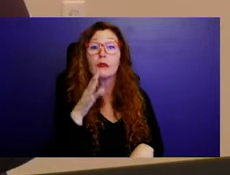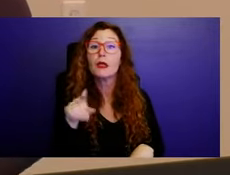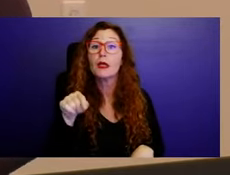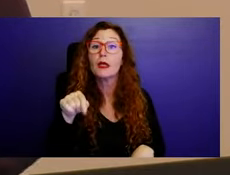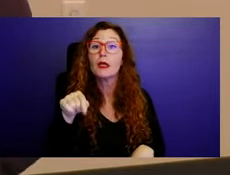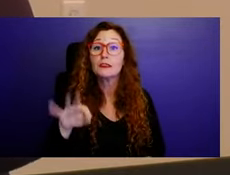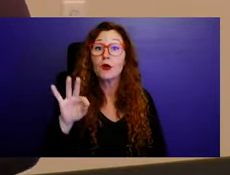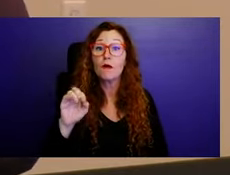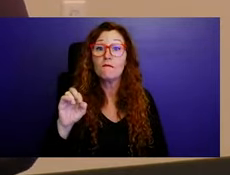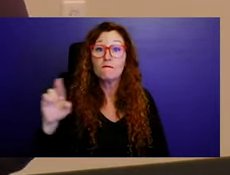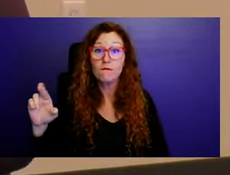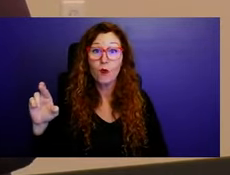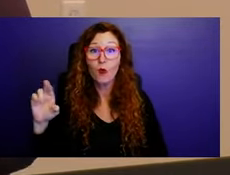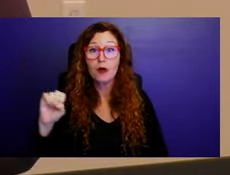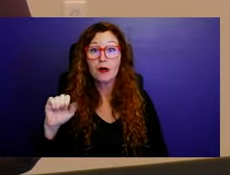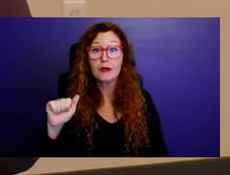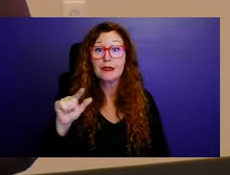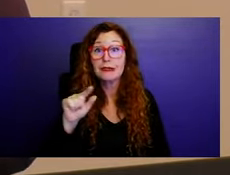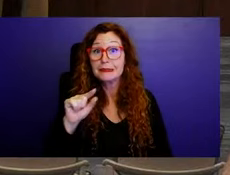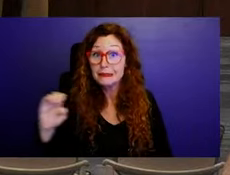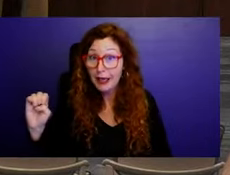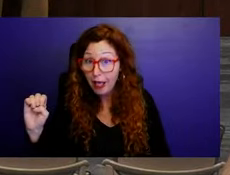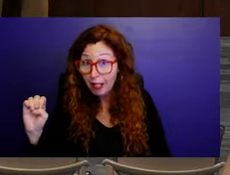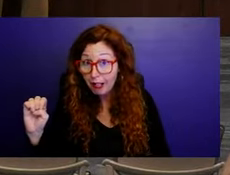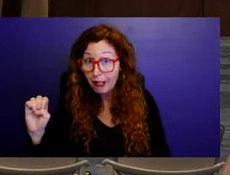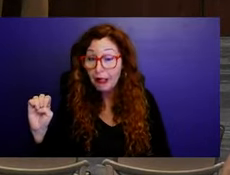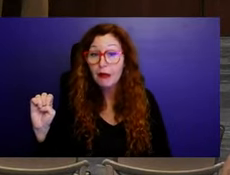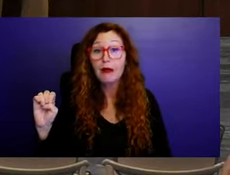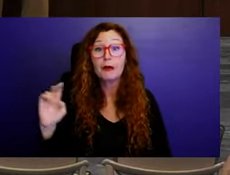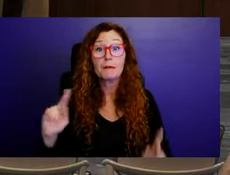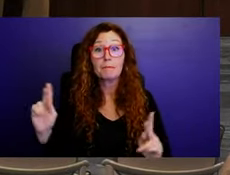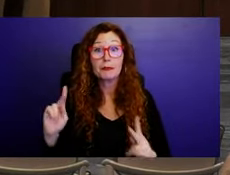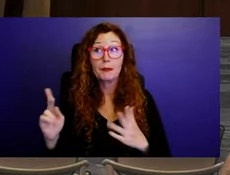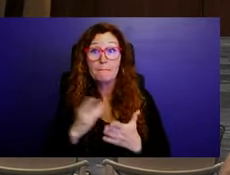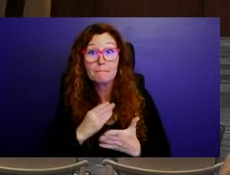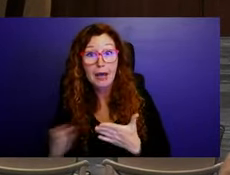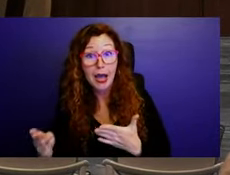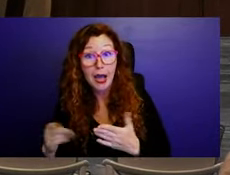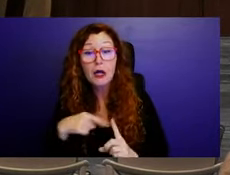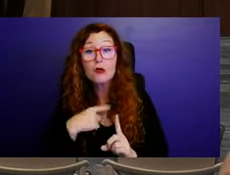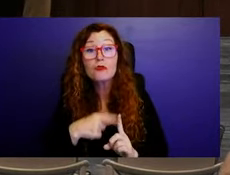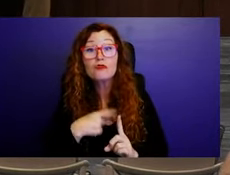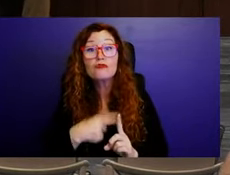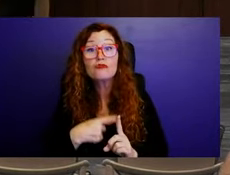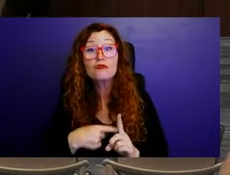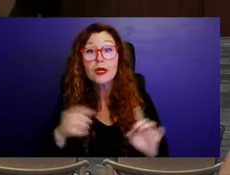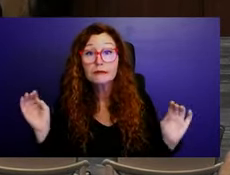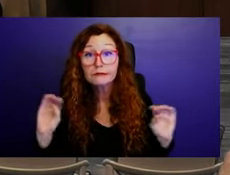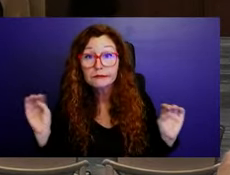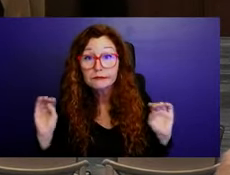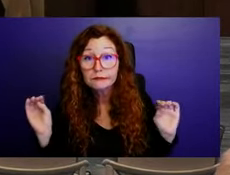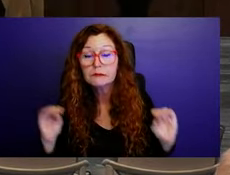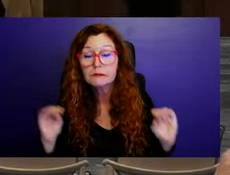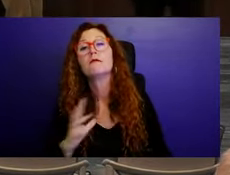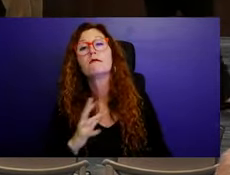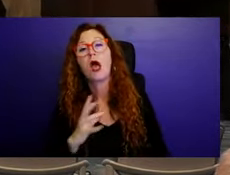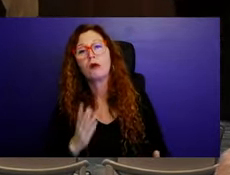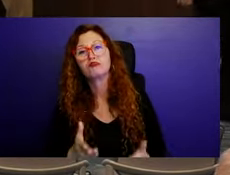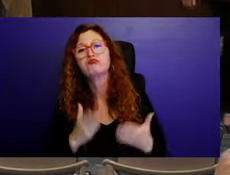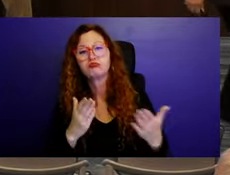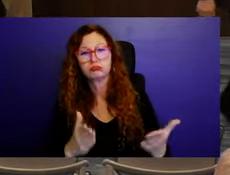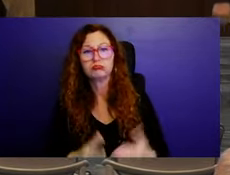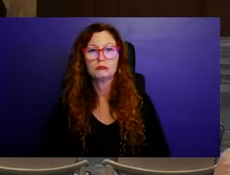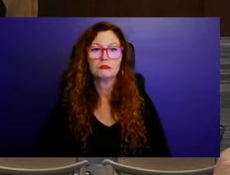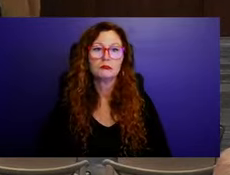staff was a little bit more comfortable in recommending approval. Thank you for that explanation. Thank you. Thank you. Thank you, Commissioner.